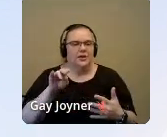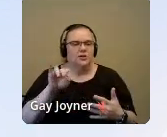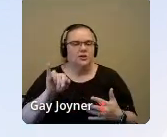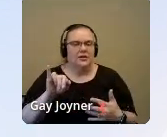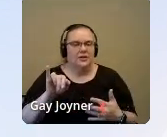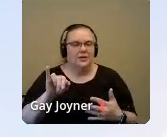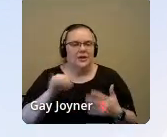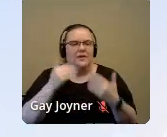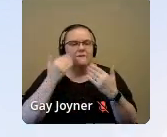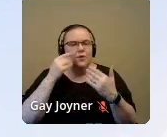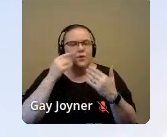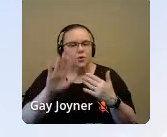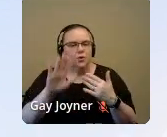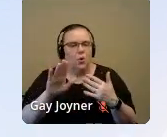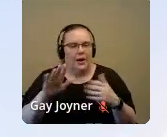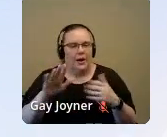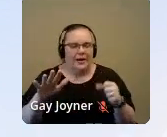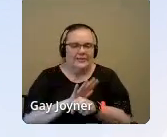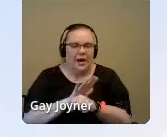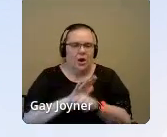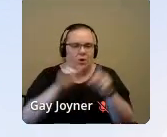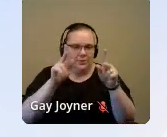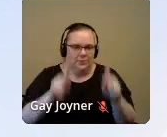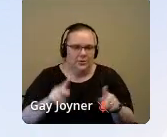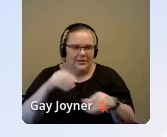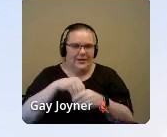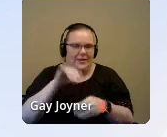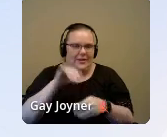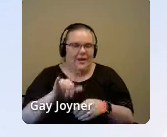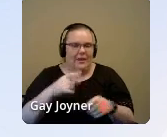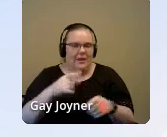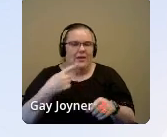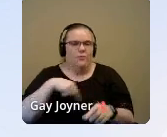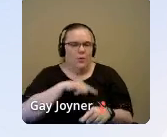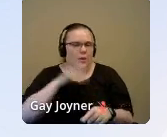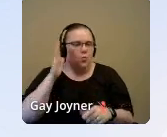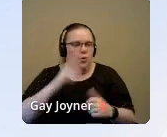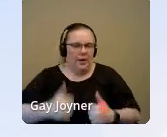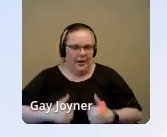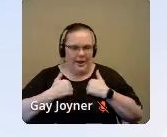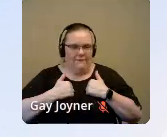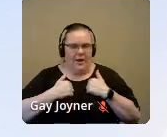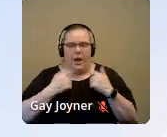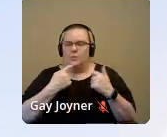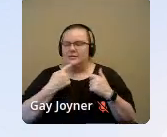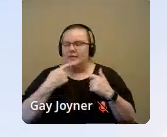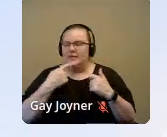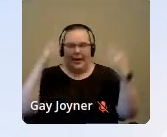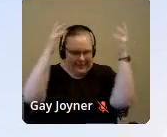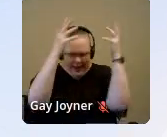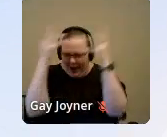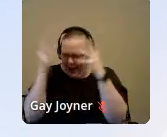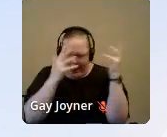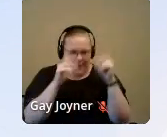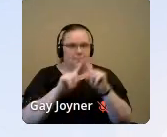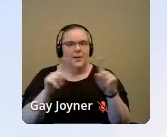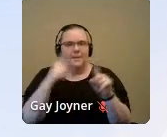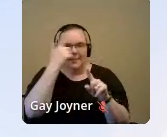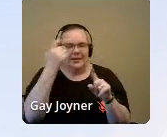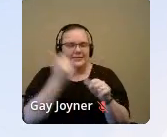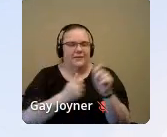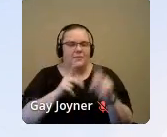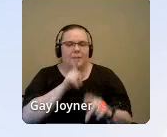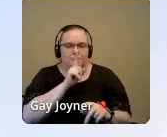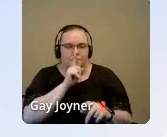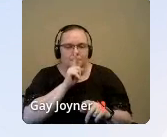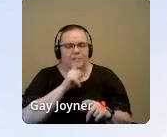entire self into that. And if we were live, I would say give you a round of applause. But since everyone is muted, if we can